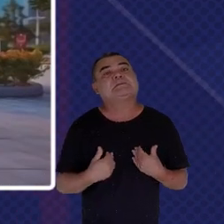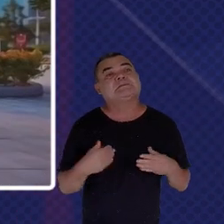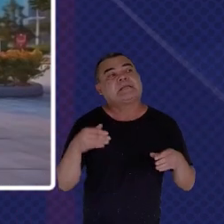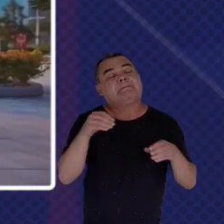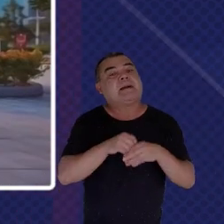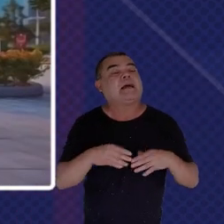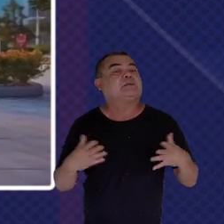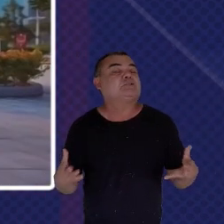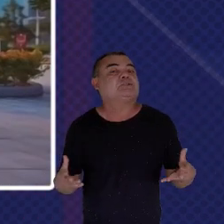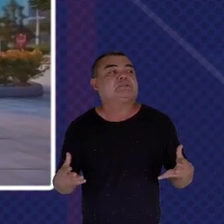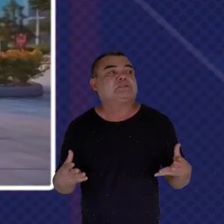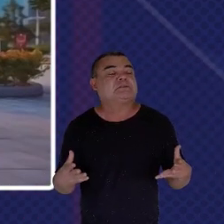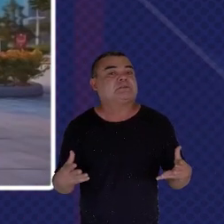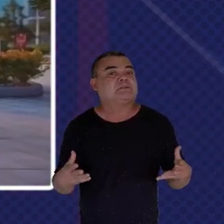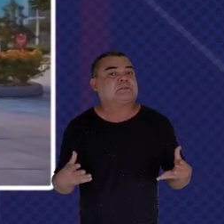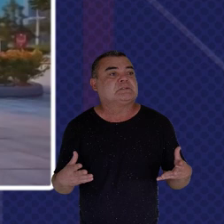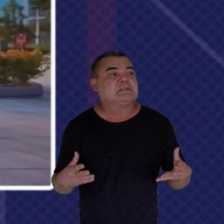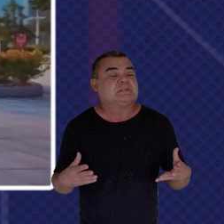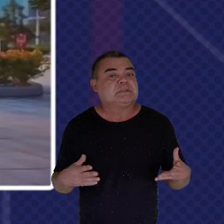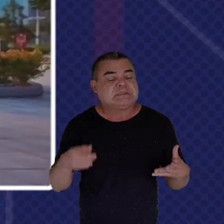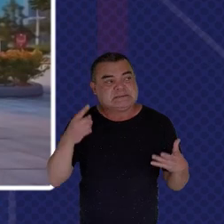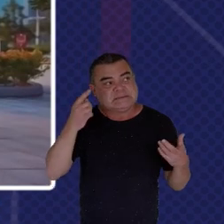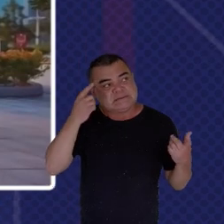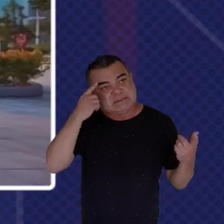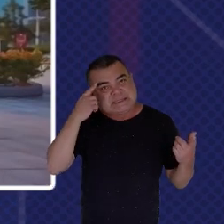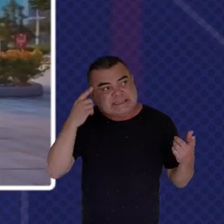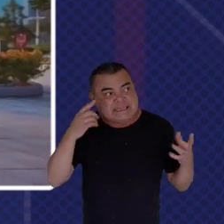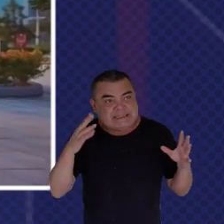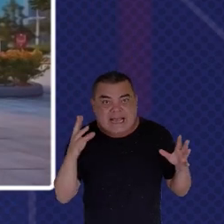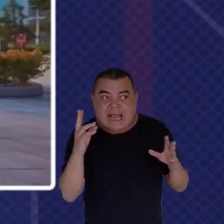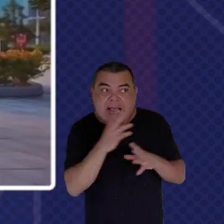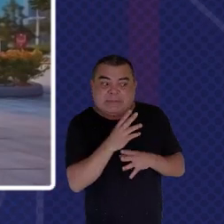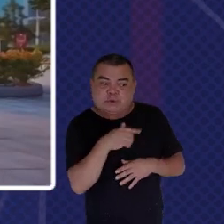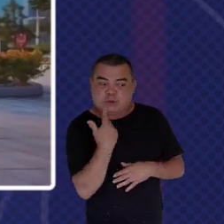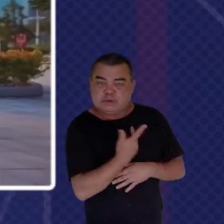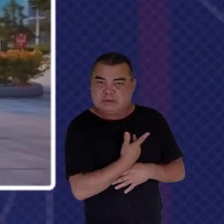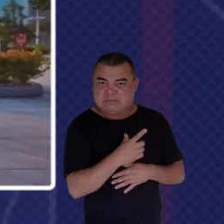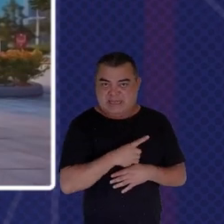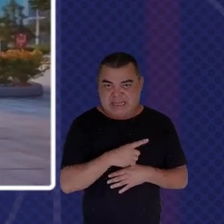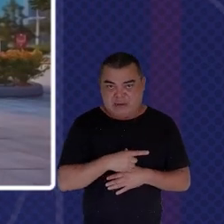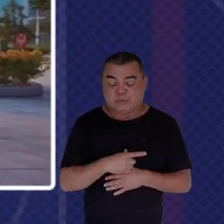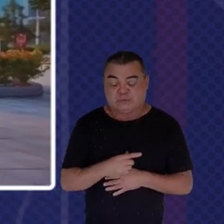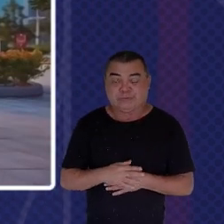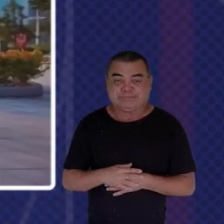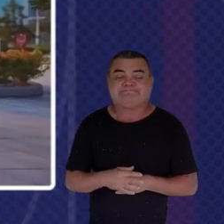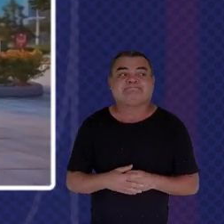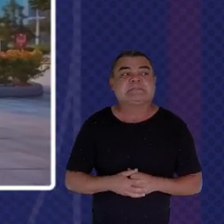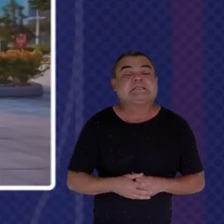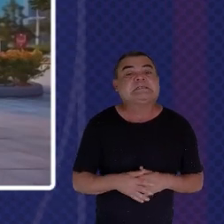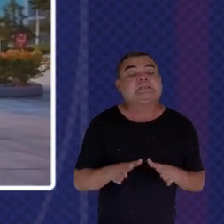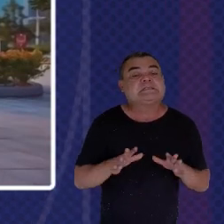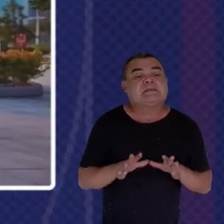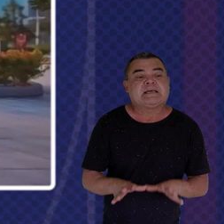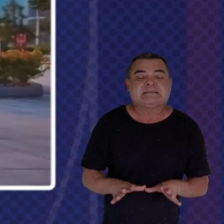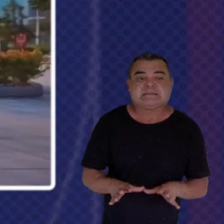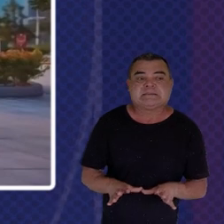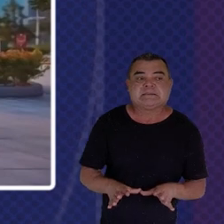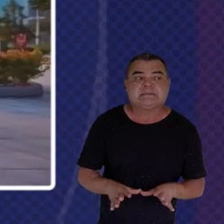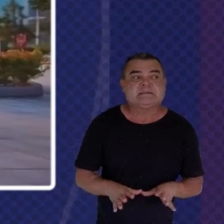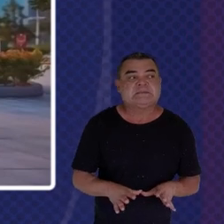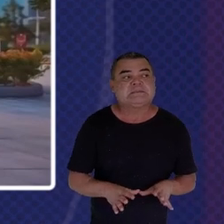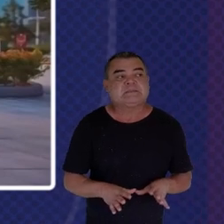tech sort of mindset That we might all have And very much like Mariam, actually I wanted to share